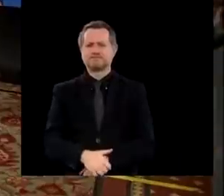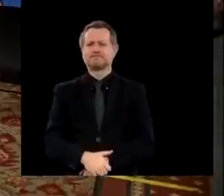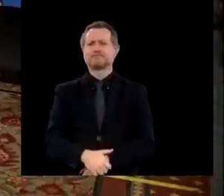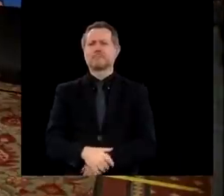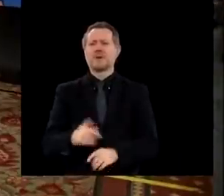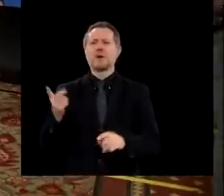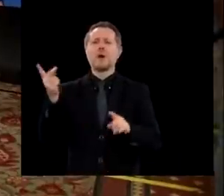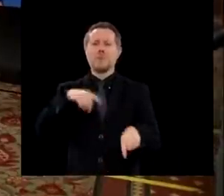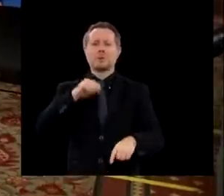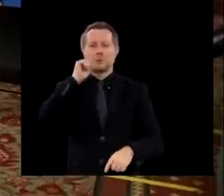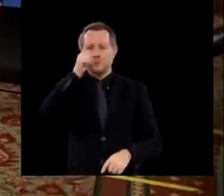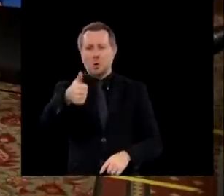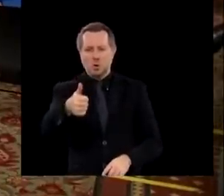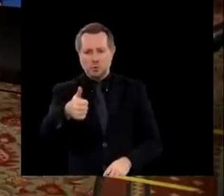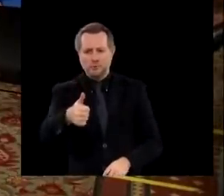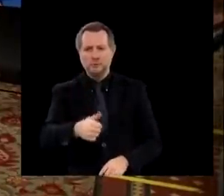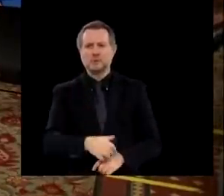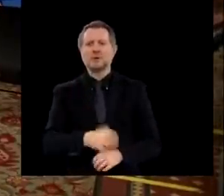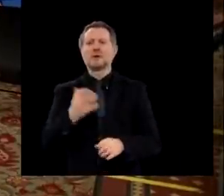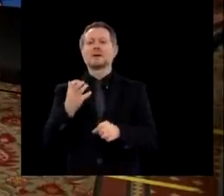I'm going to get my results.